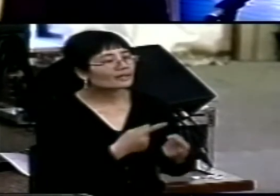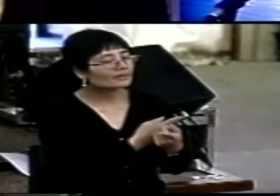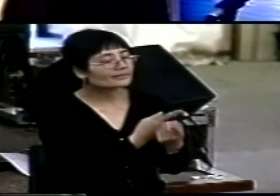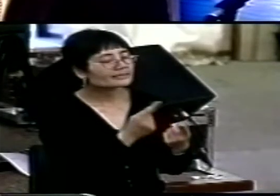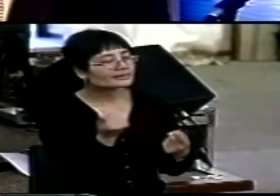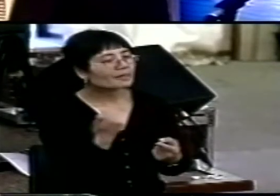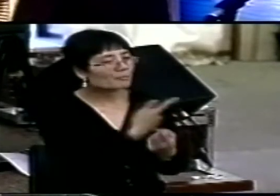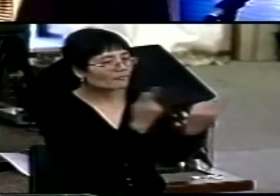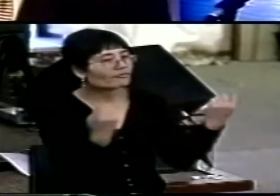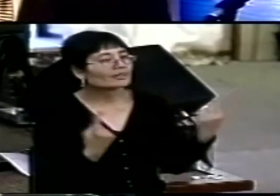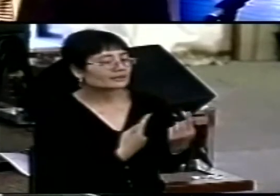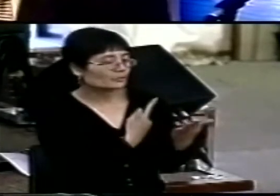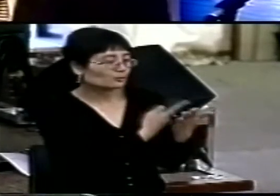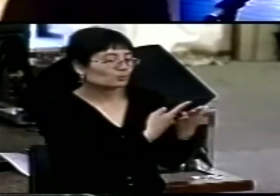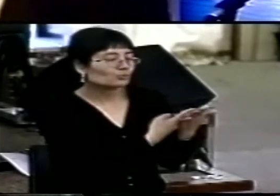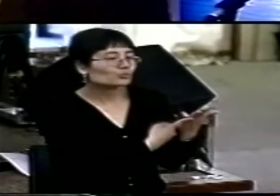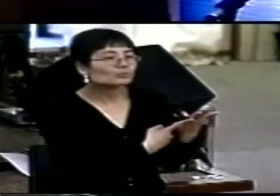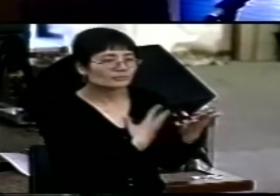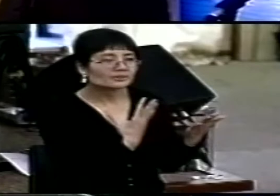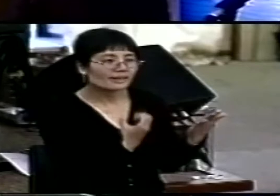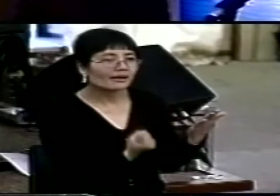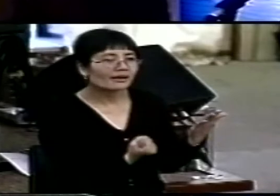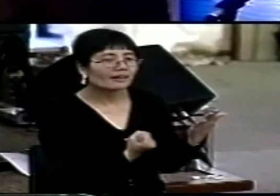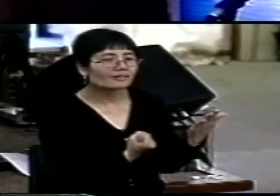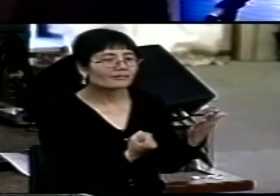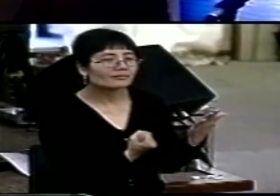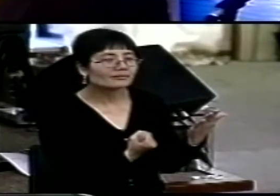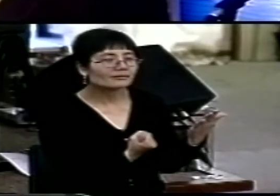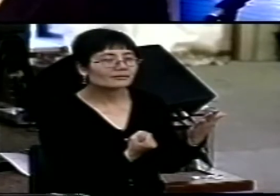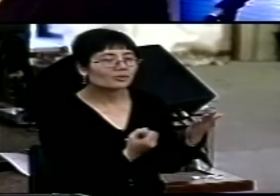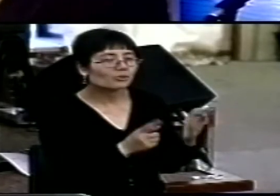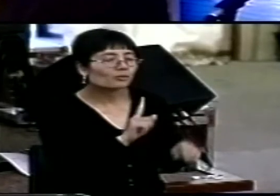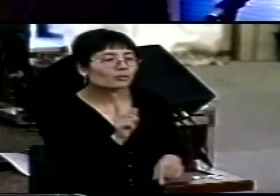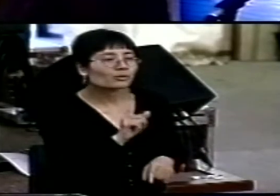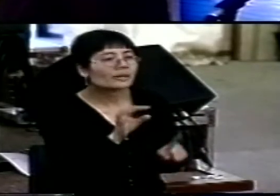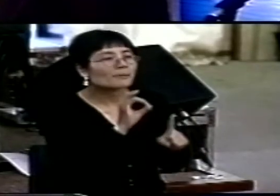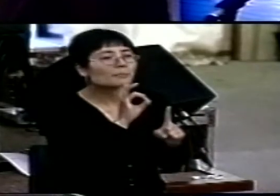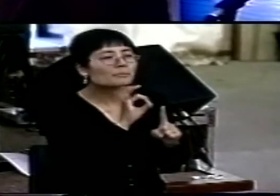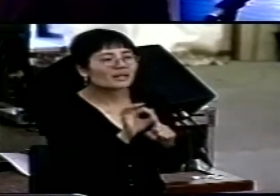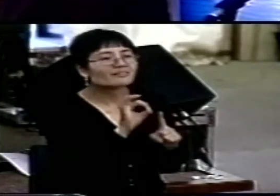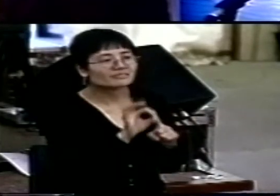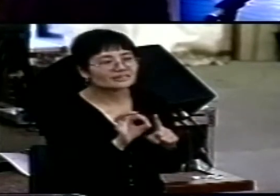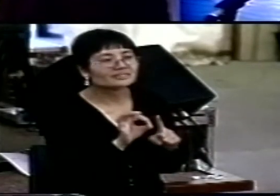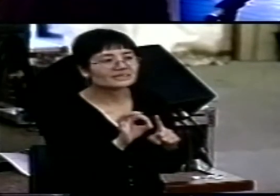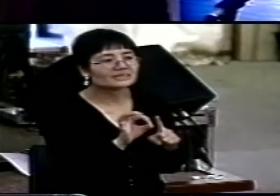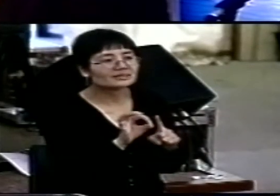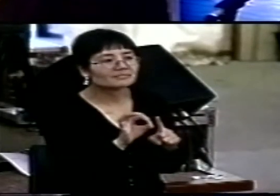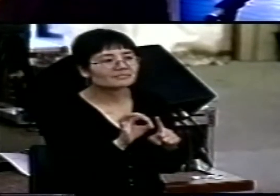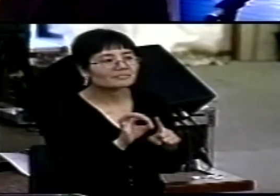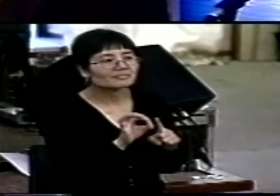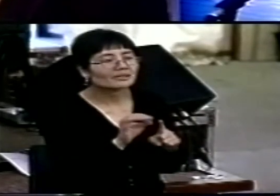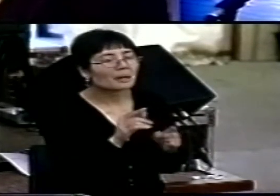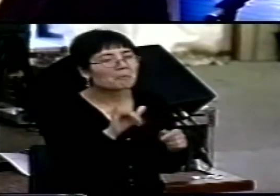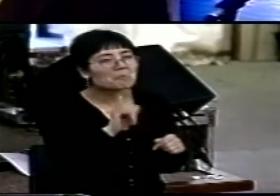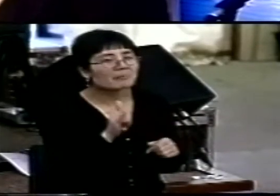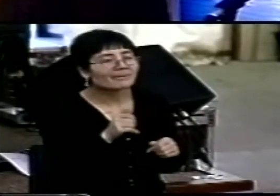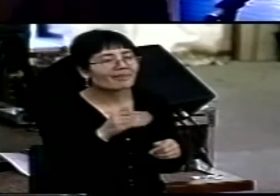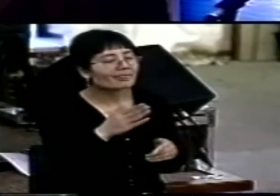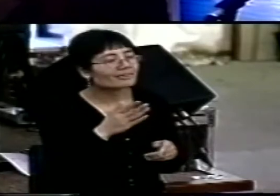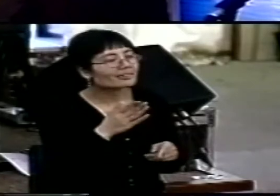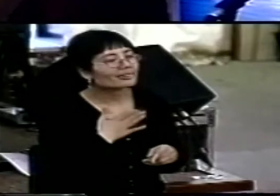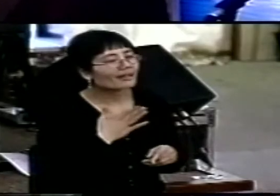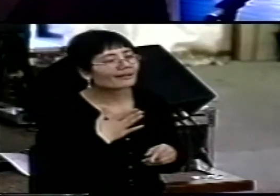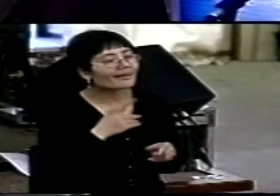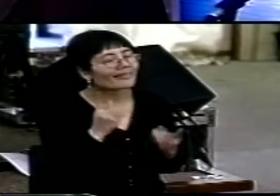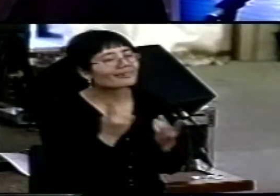much of precedence, but of preference. We just don't like things in a certain way. We just don't